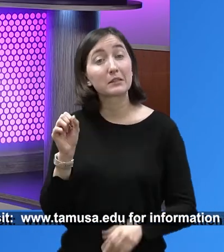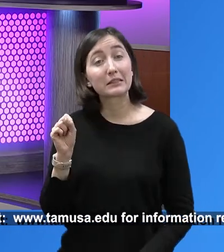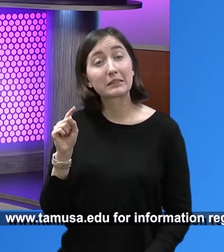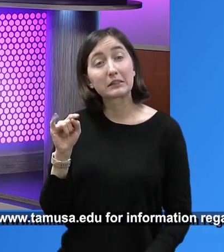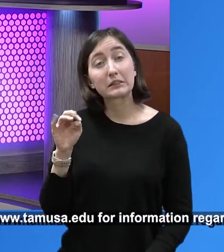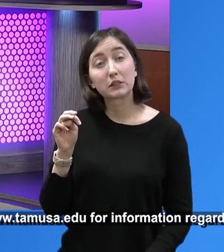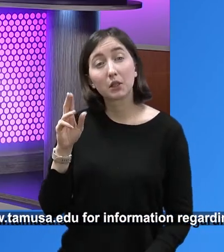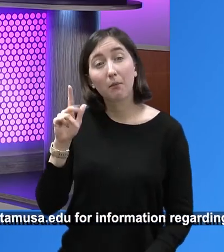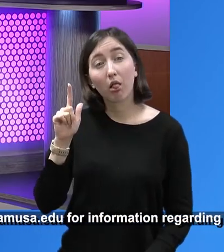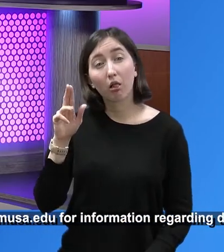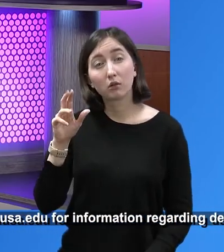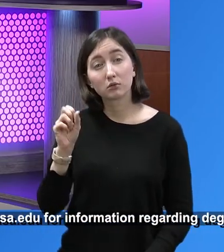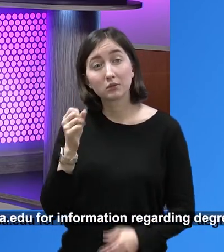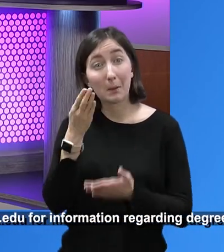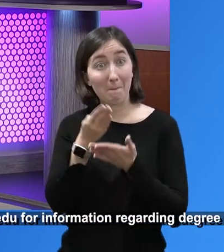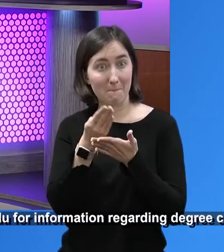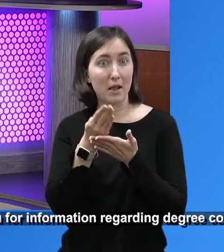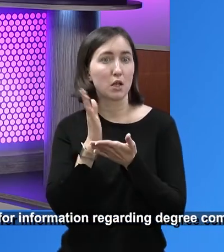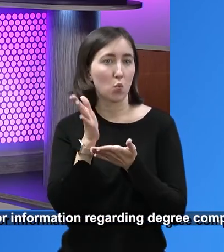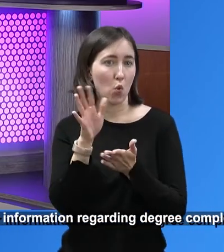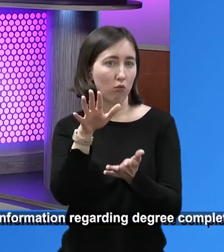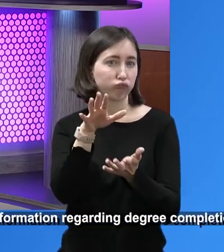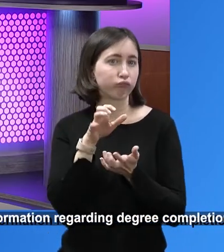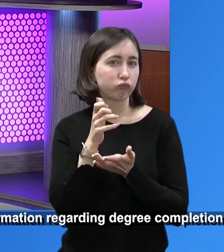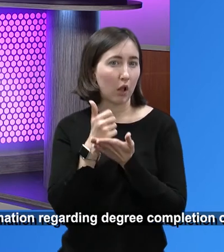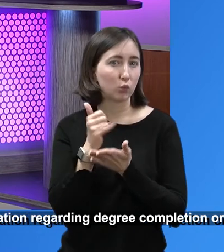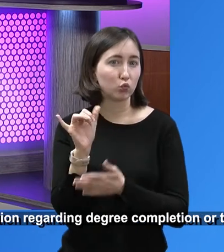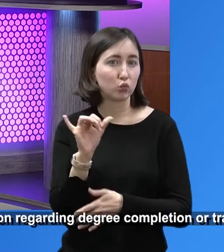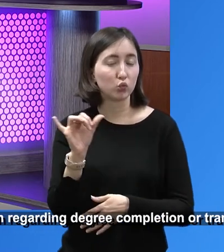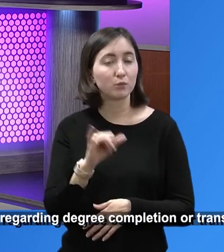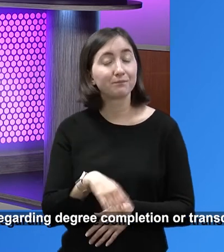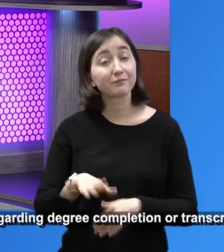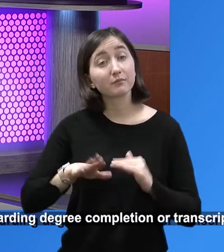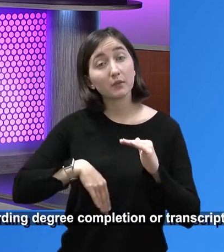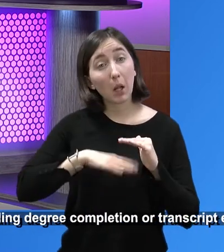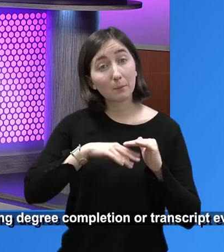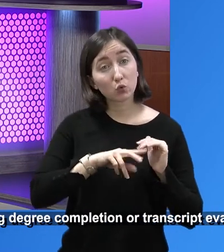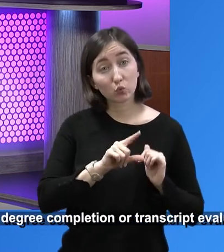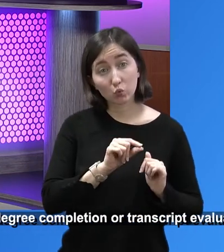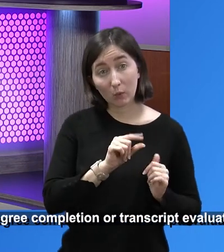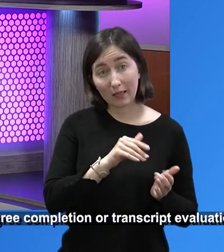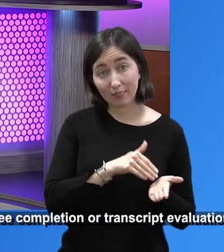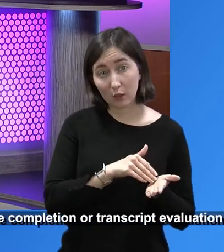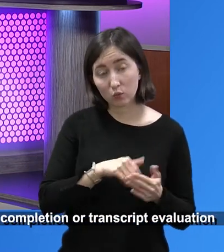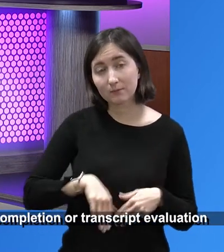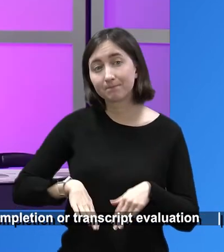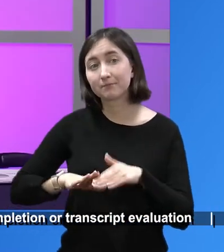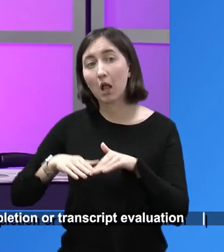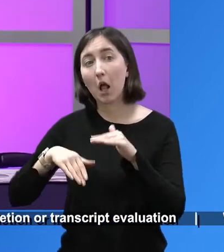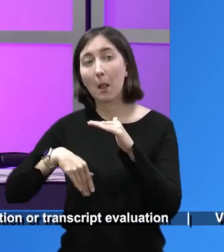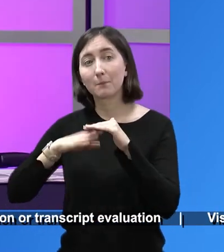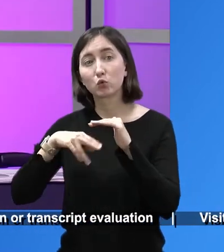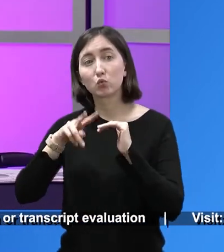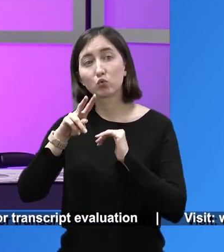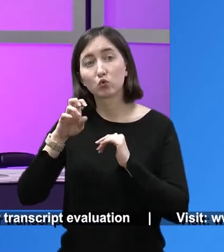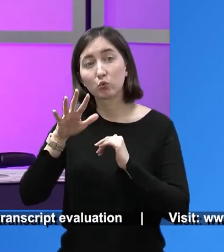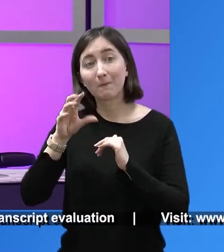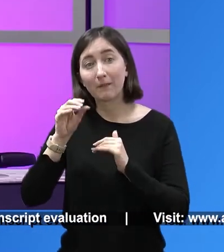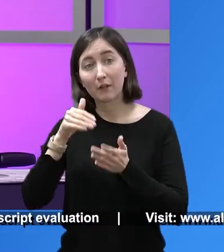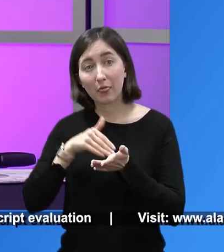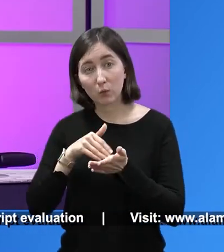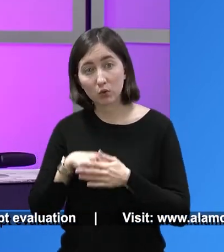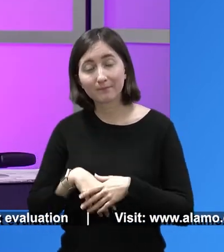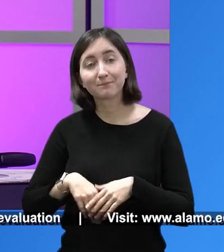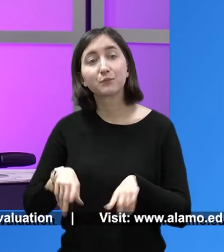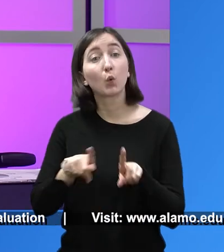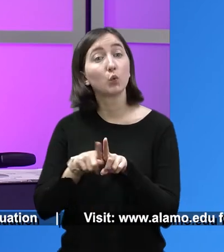and the stimulus money that can be coming. Okay. So that's on the community advantage. So we've talked about a loan of the 20,000 and we have loans of